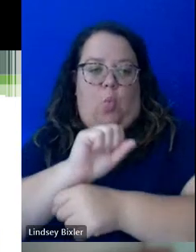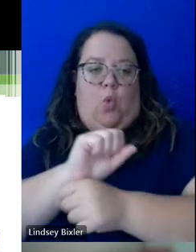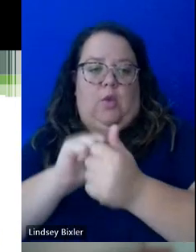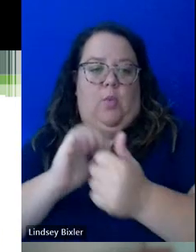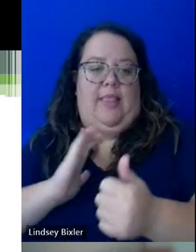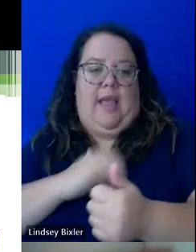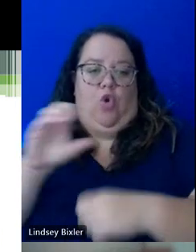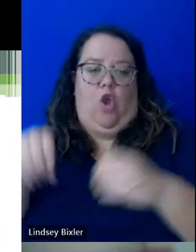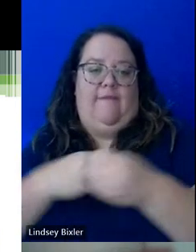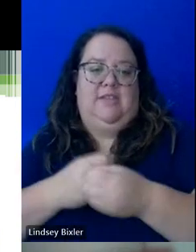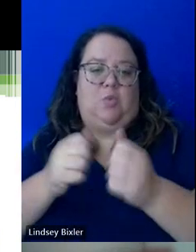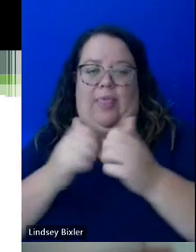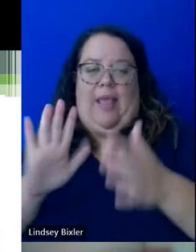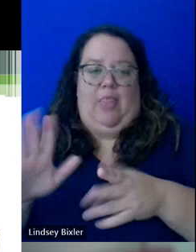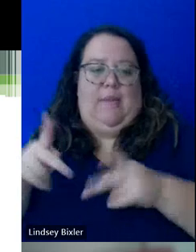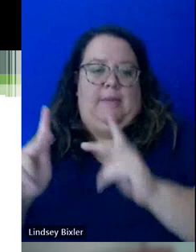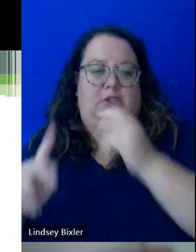without their permission.